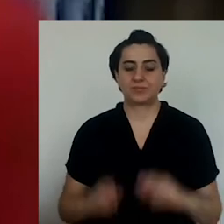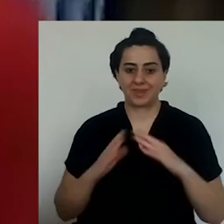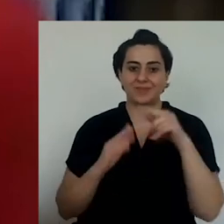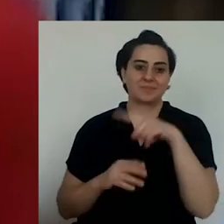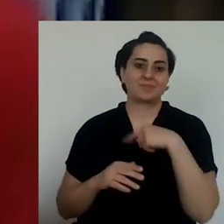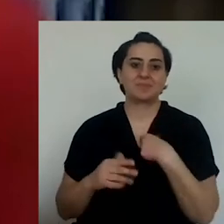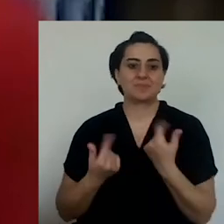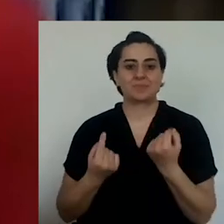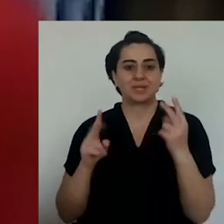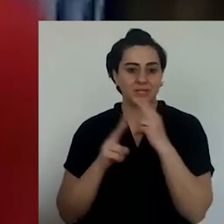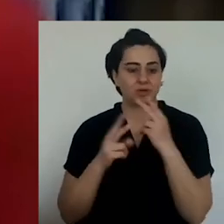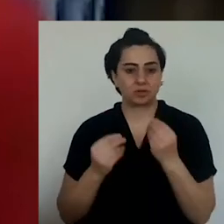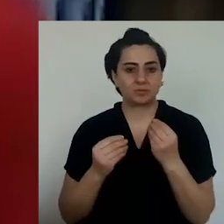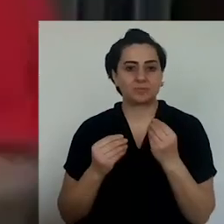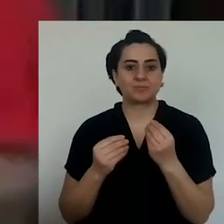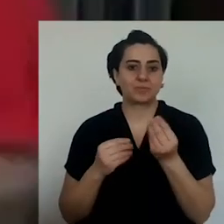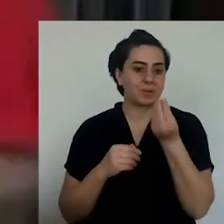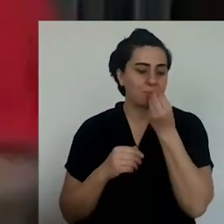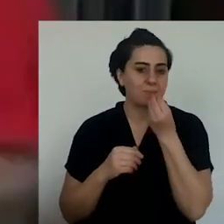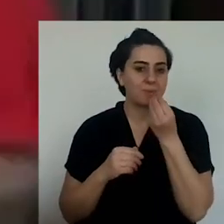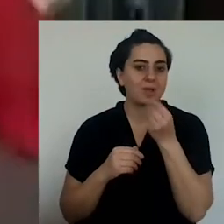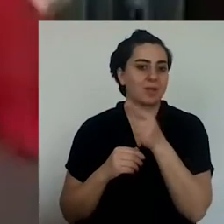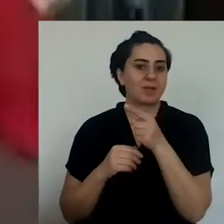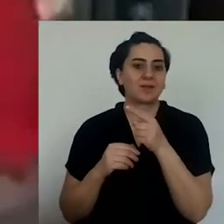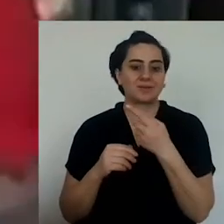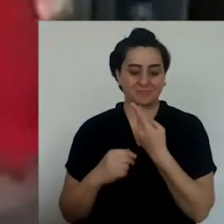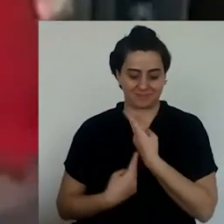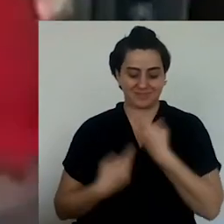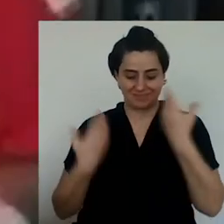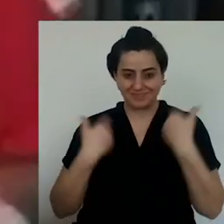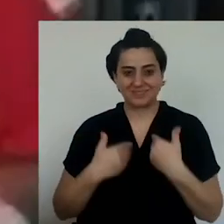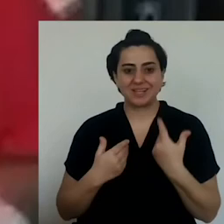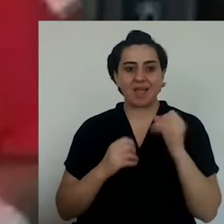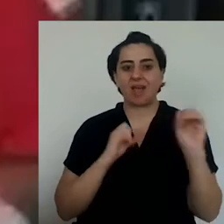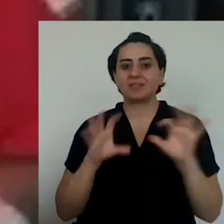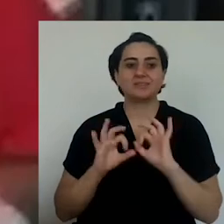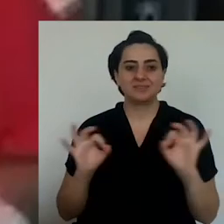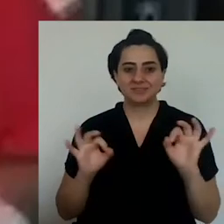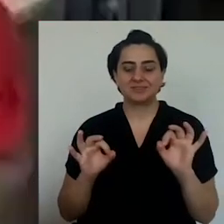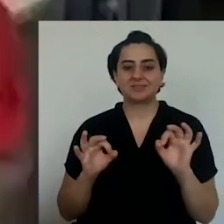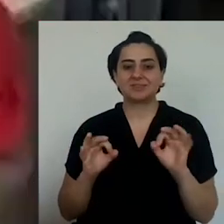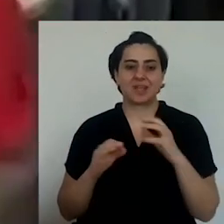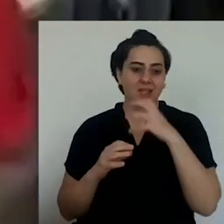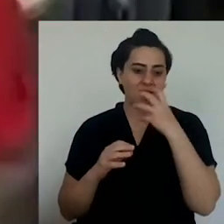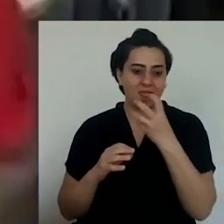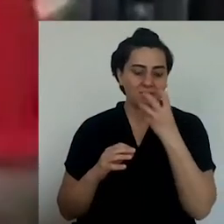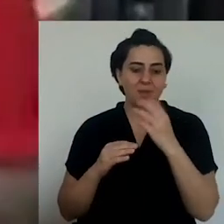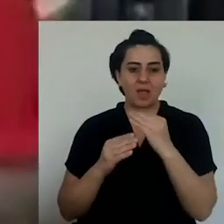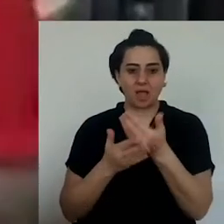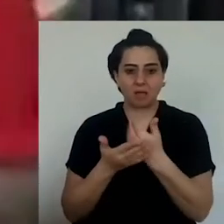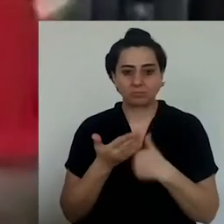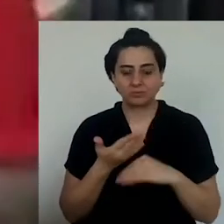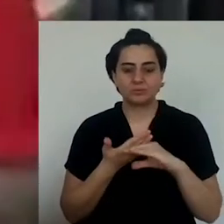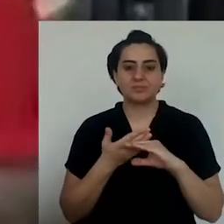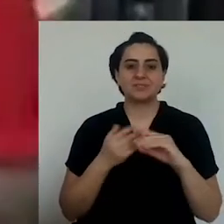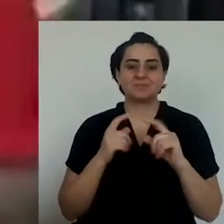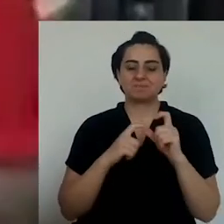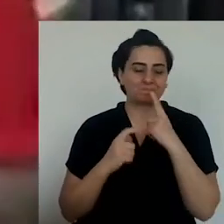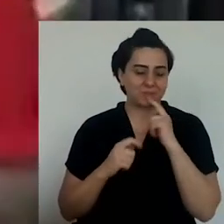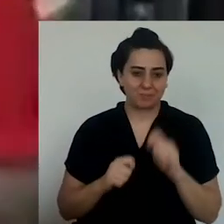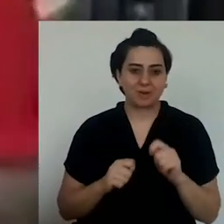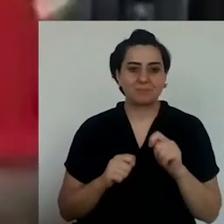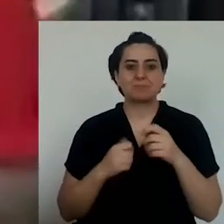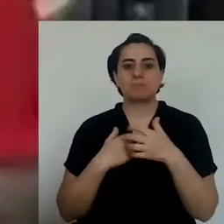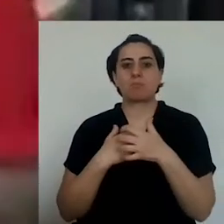not, well, sometimes I use potatoes water as well, the excess water as well. And my